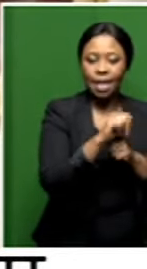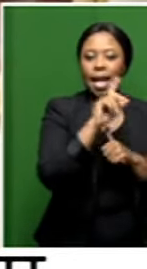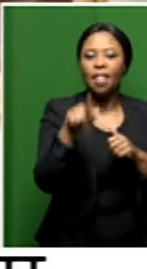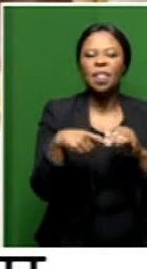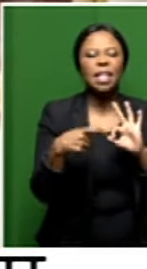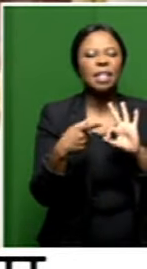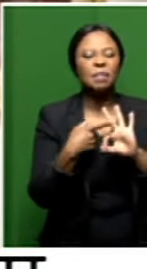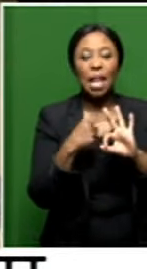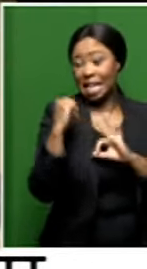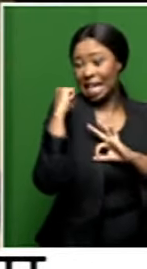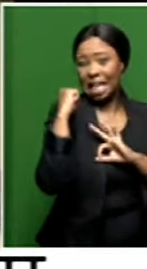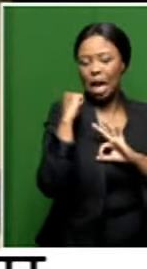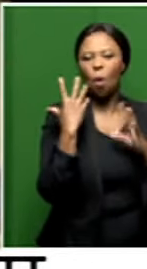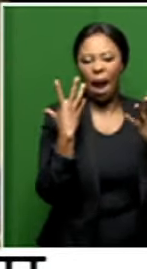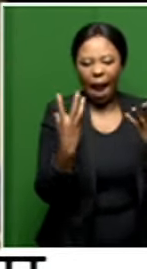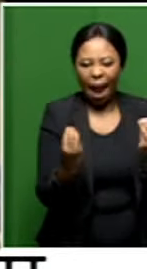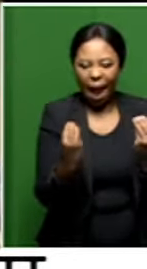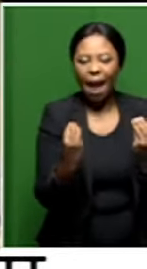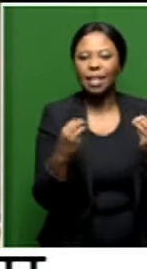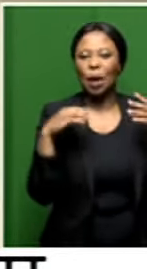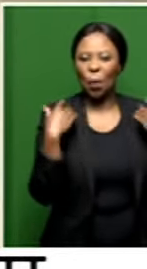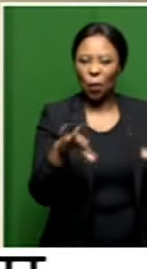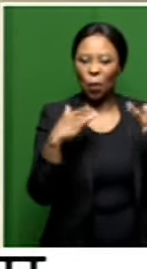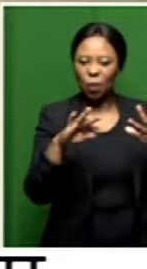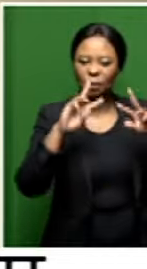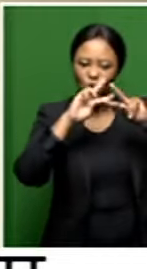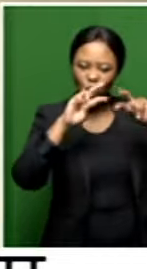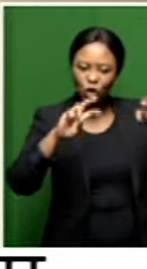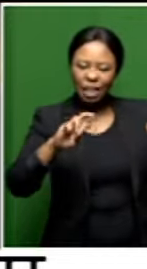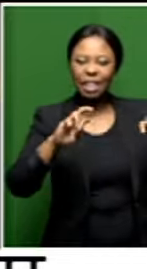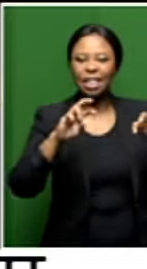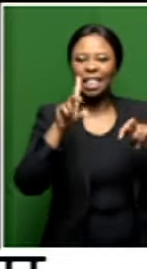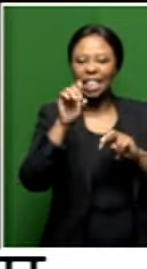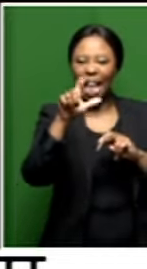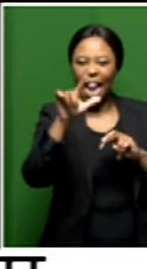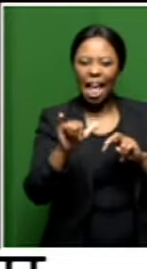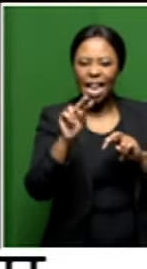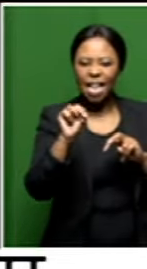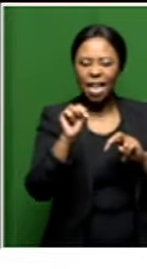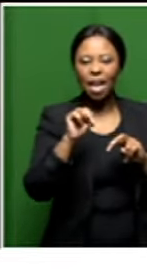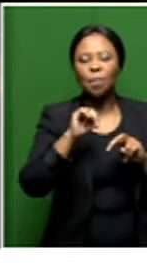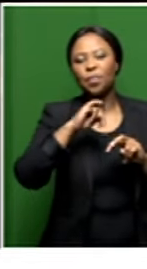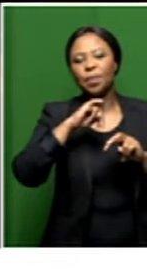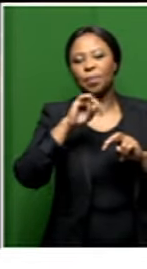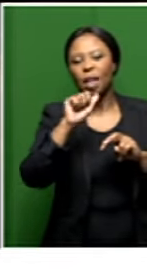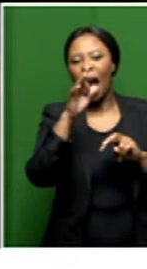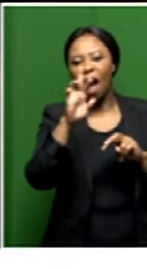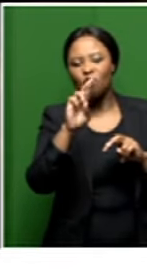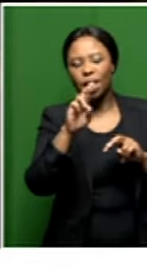yesterday we had an exciting screening of Dylan Bailey's Africa Cups film,